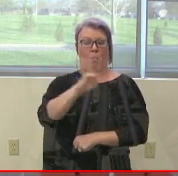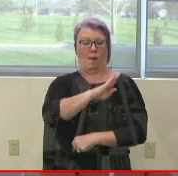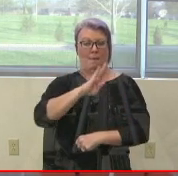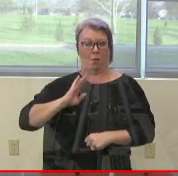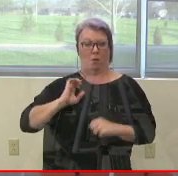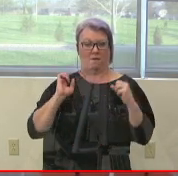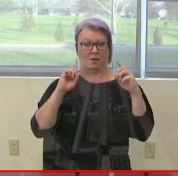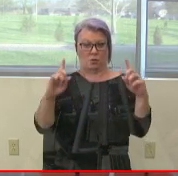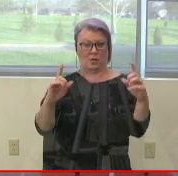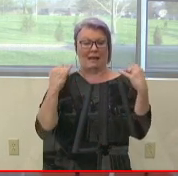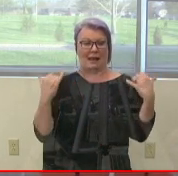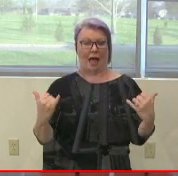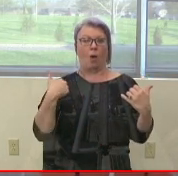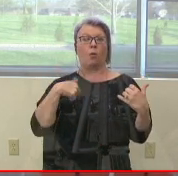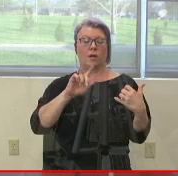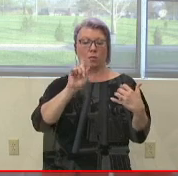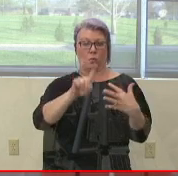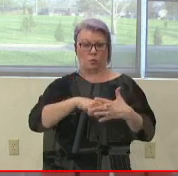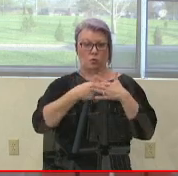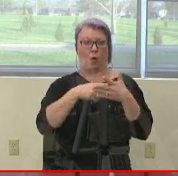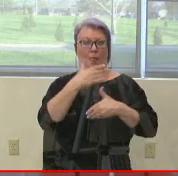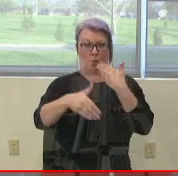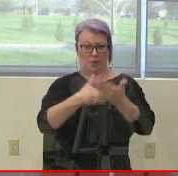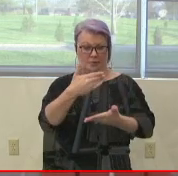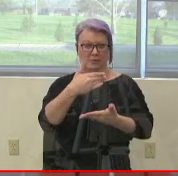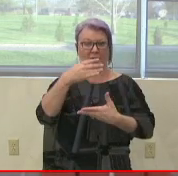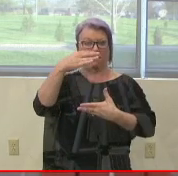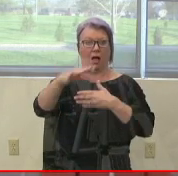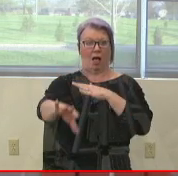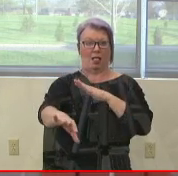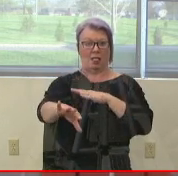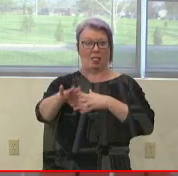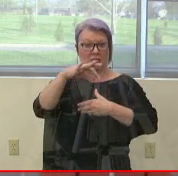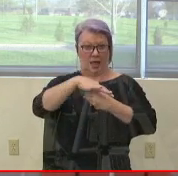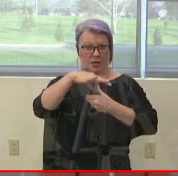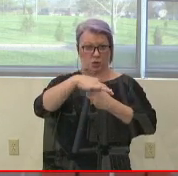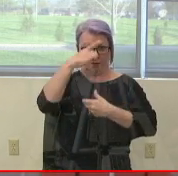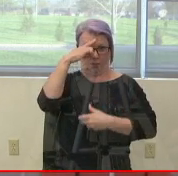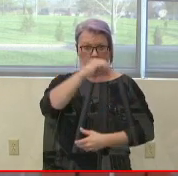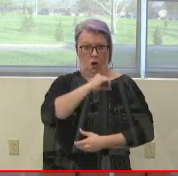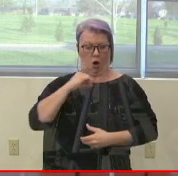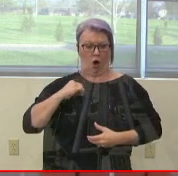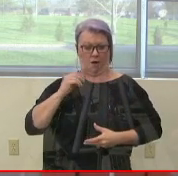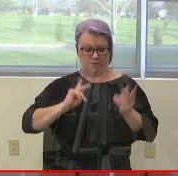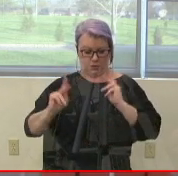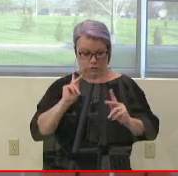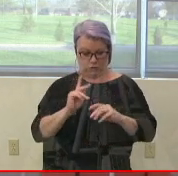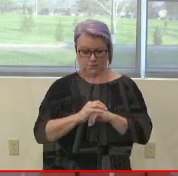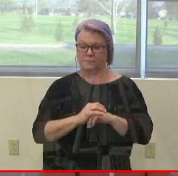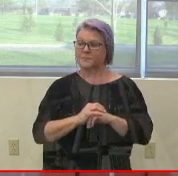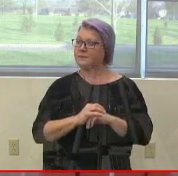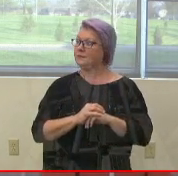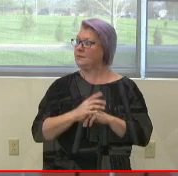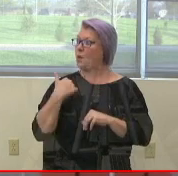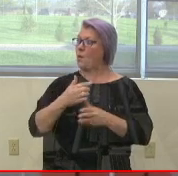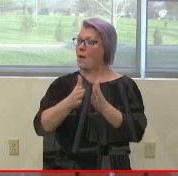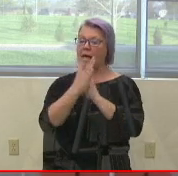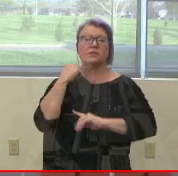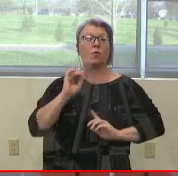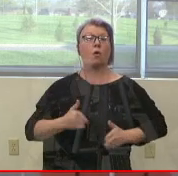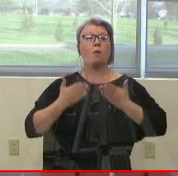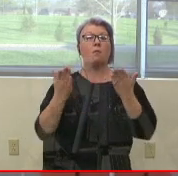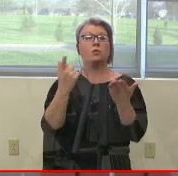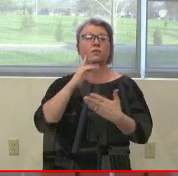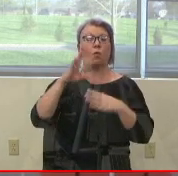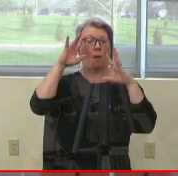to the election of officers. I'm going to ask for nominations. We will ask that we have a motion for